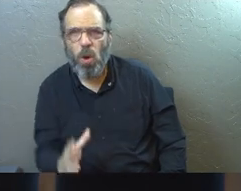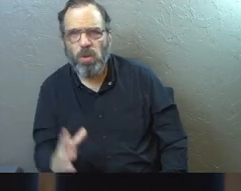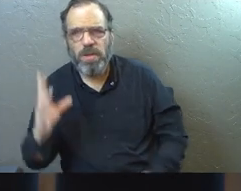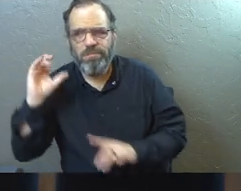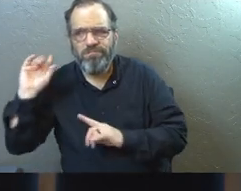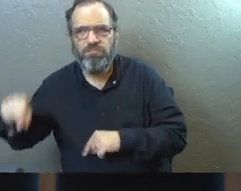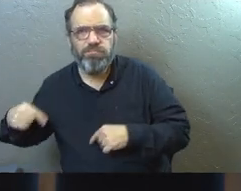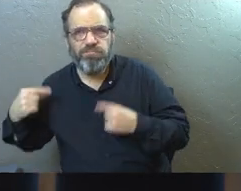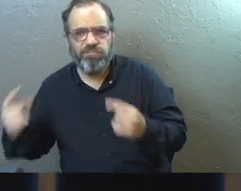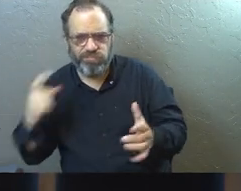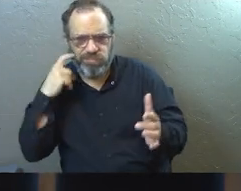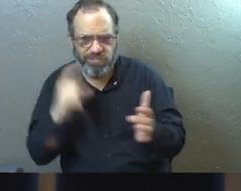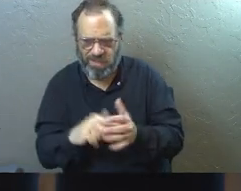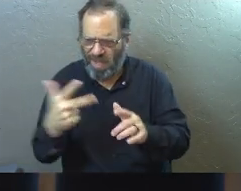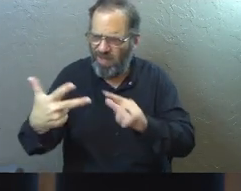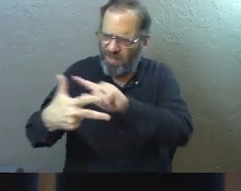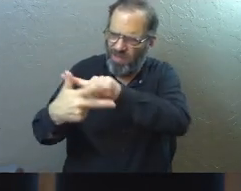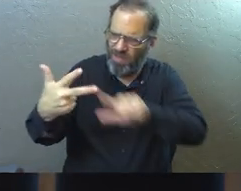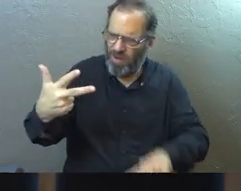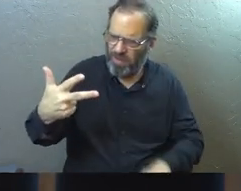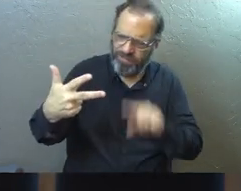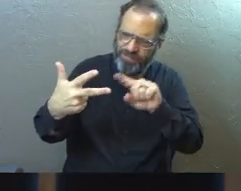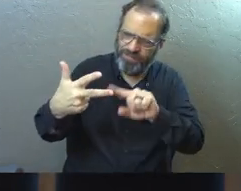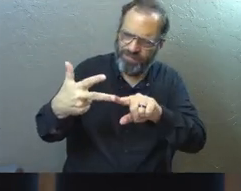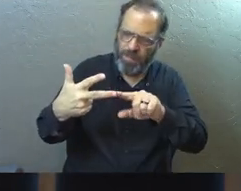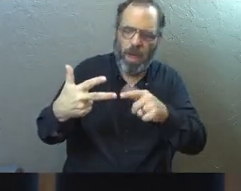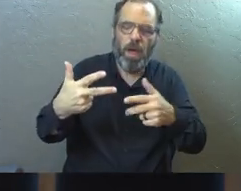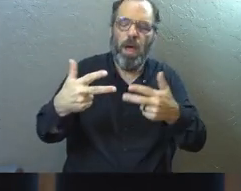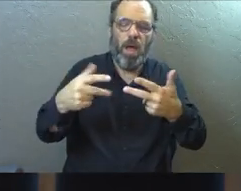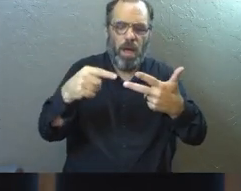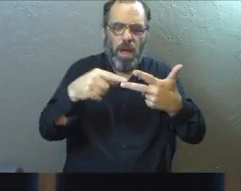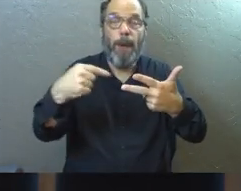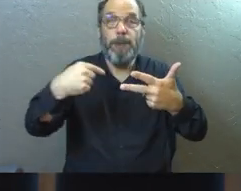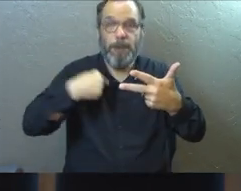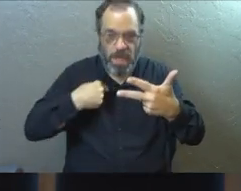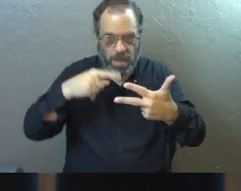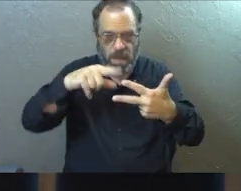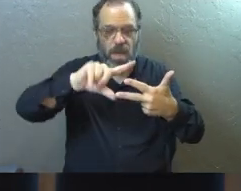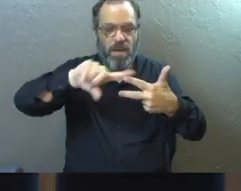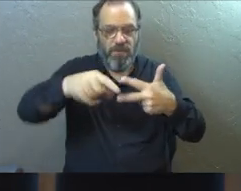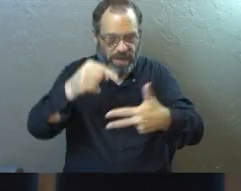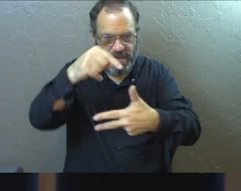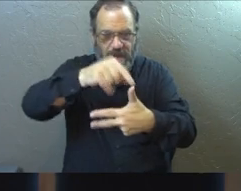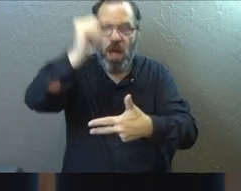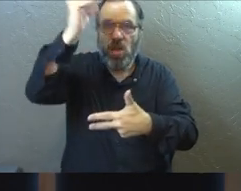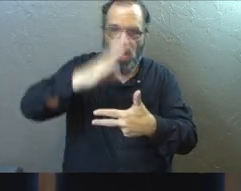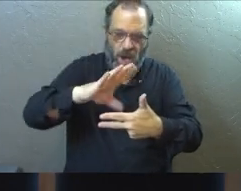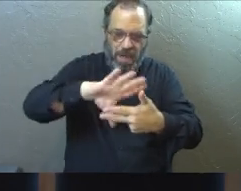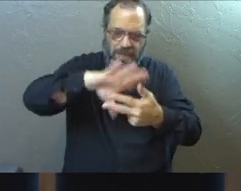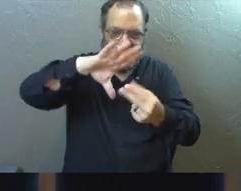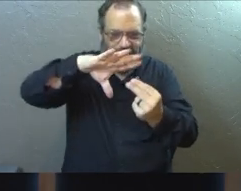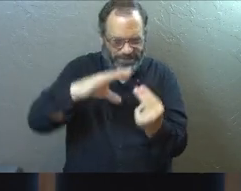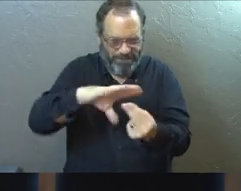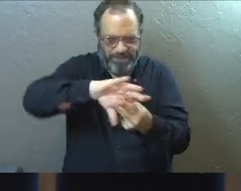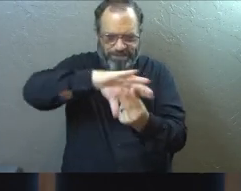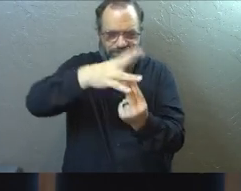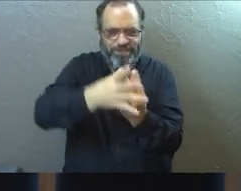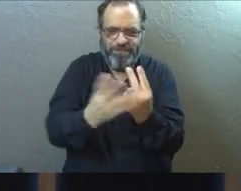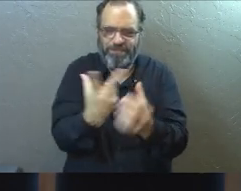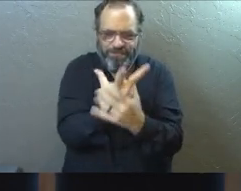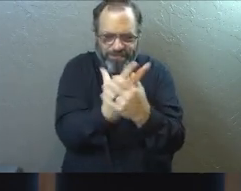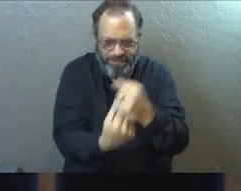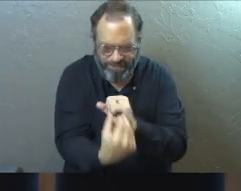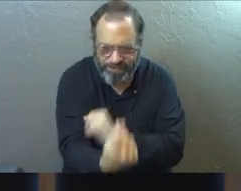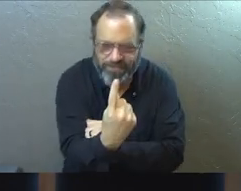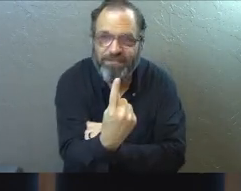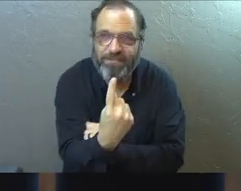the years have always identified that third cord as God, the presence of God himself that he partners with us. If you want